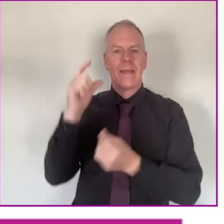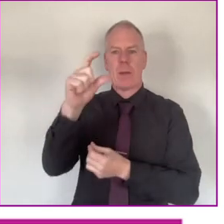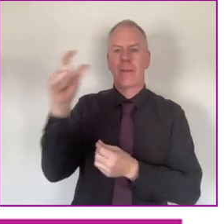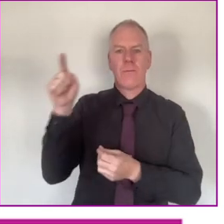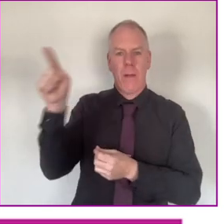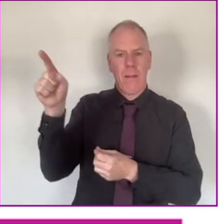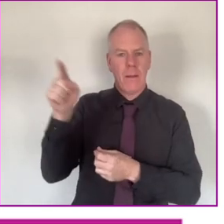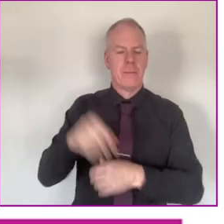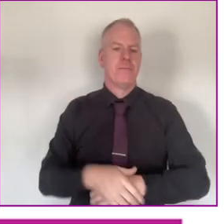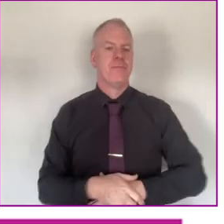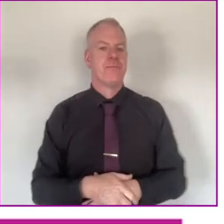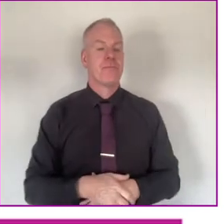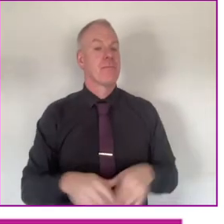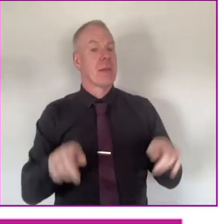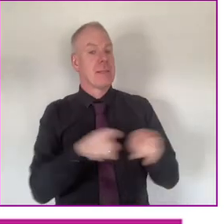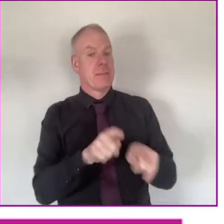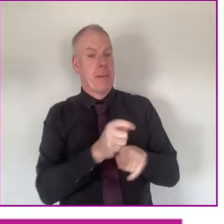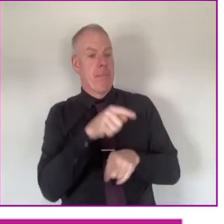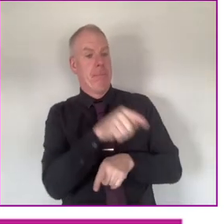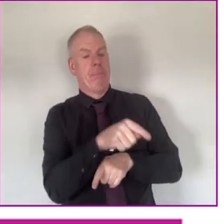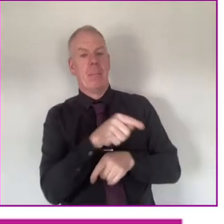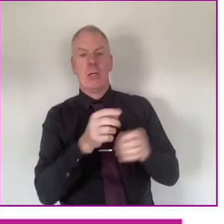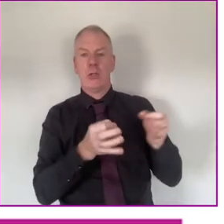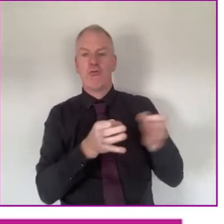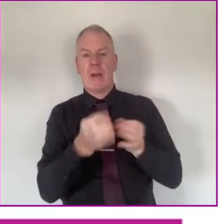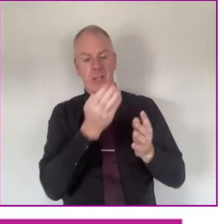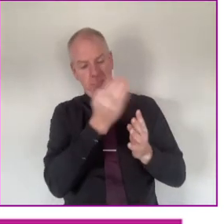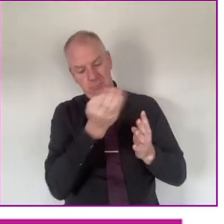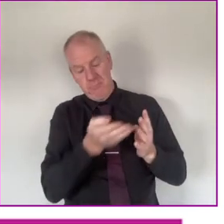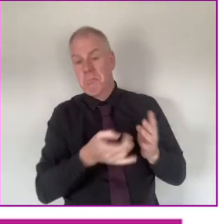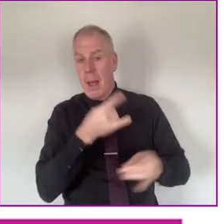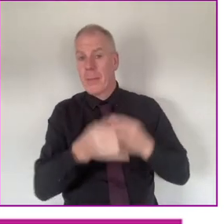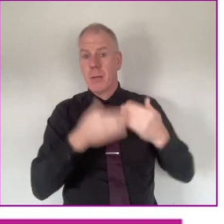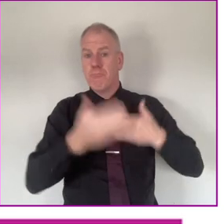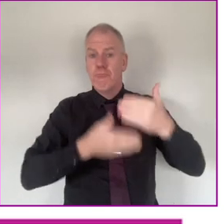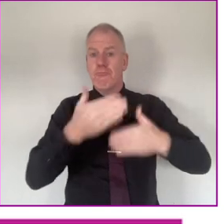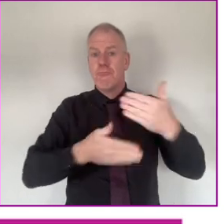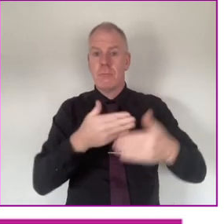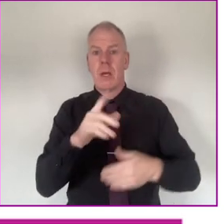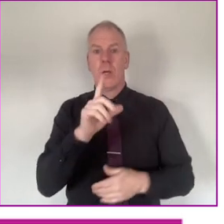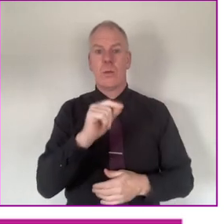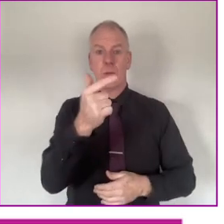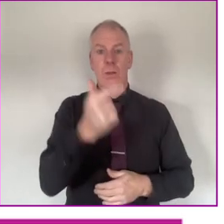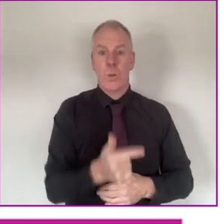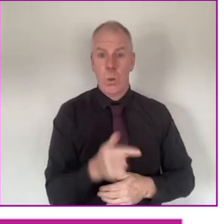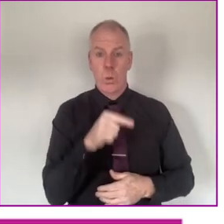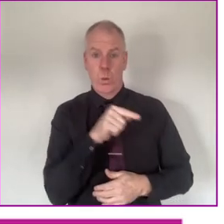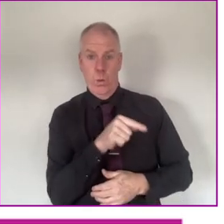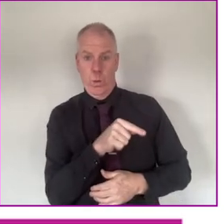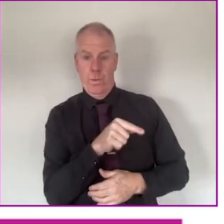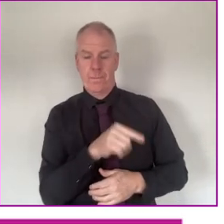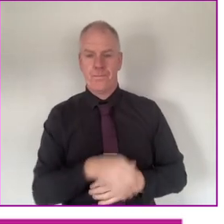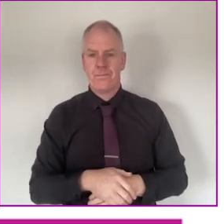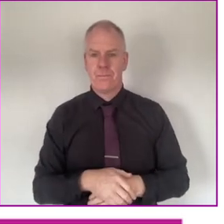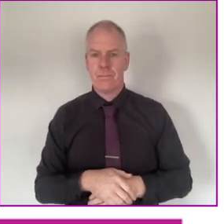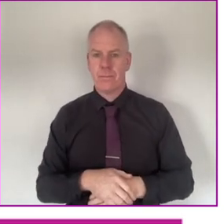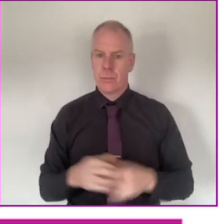on this. Meanwhile, the strategy was working away, and in 2022,